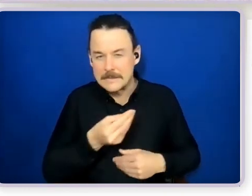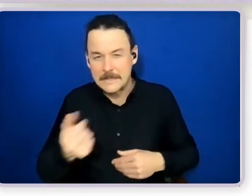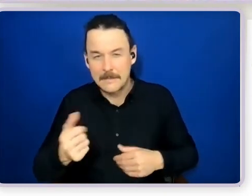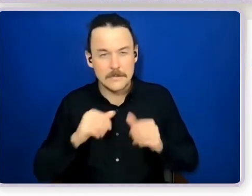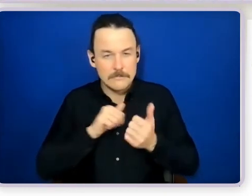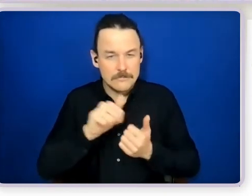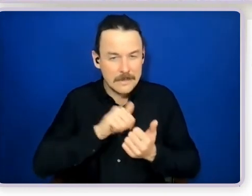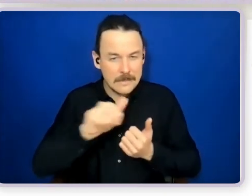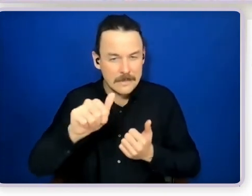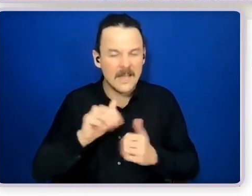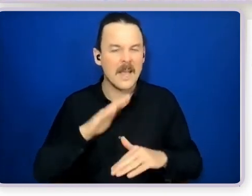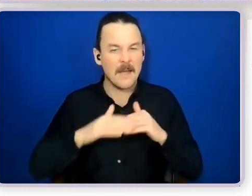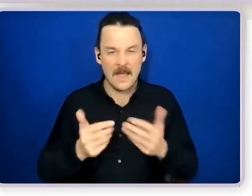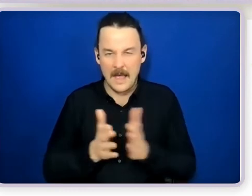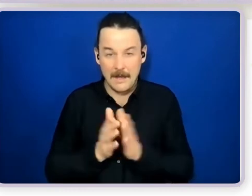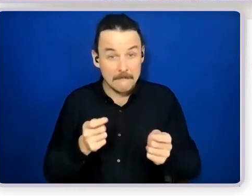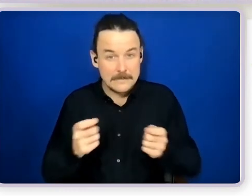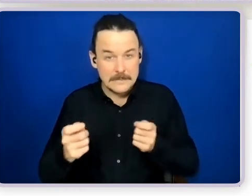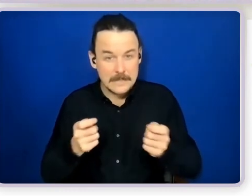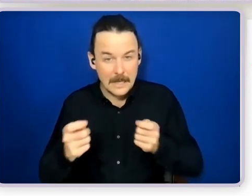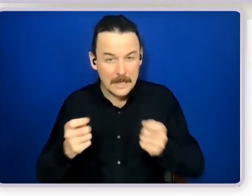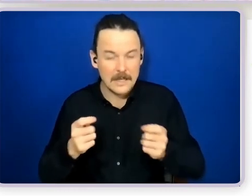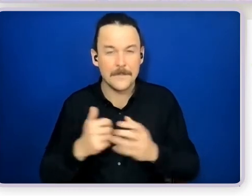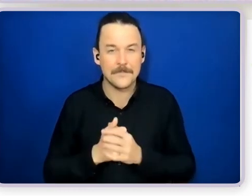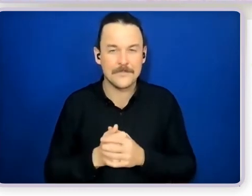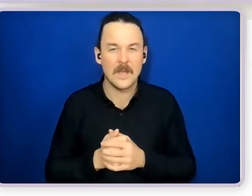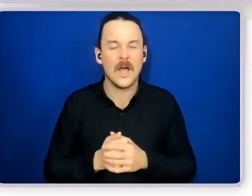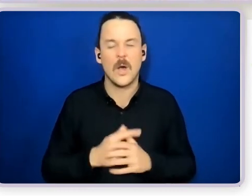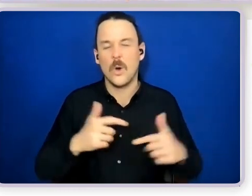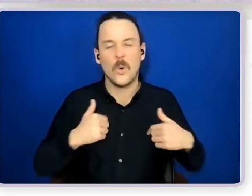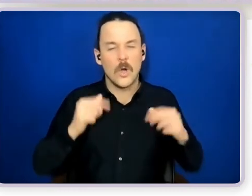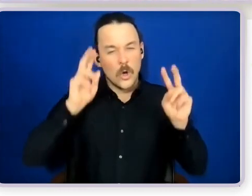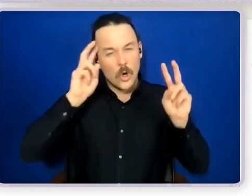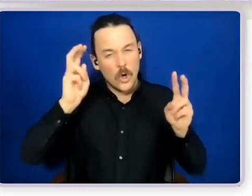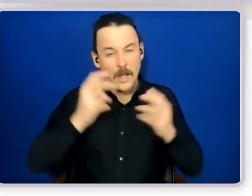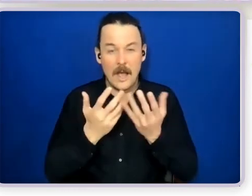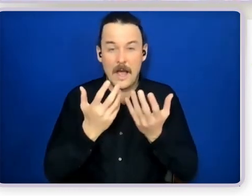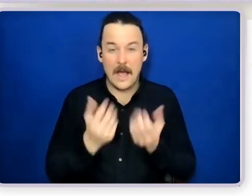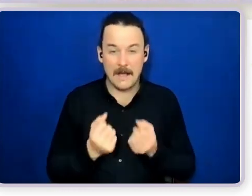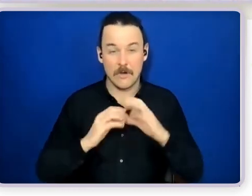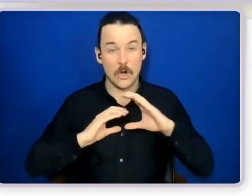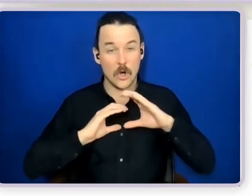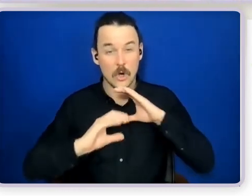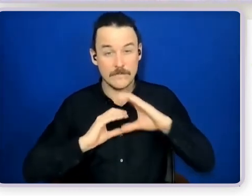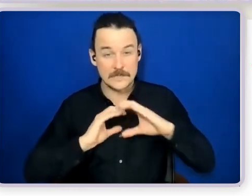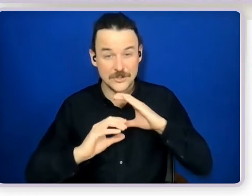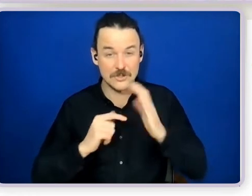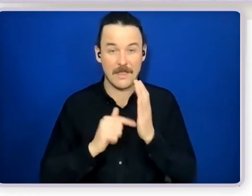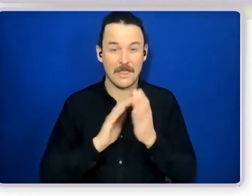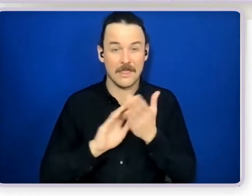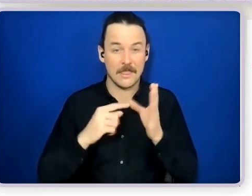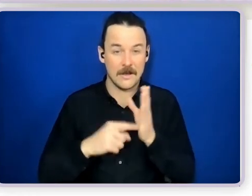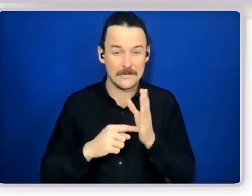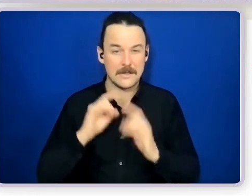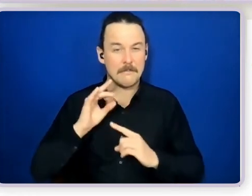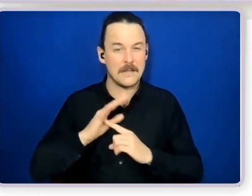what do we call it have conversations that matter so in general we often run a two-day workshop on that so that's one